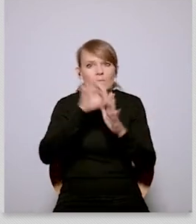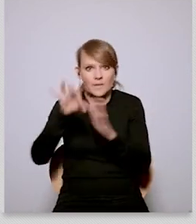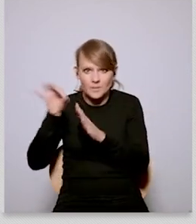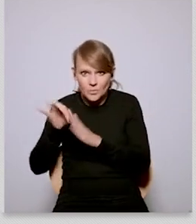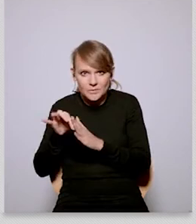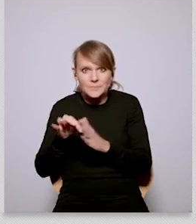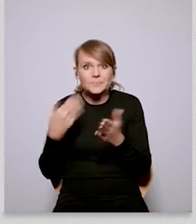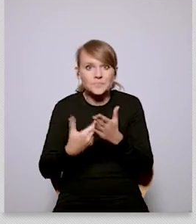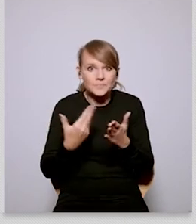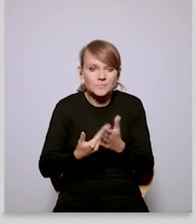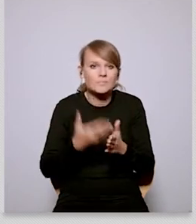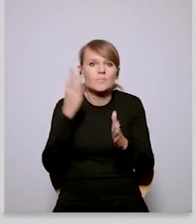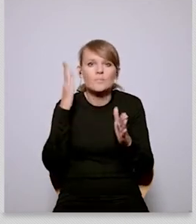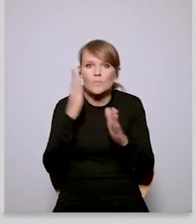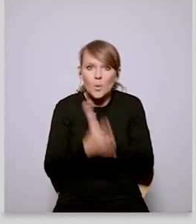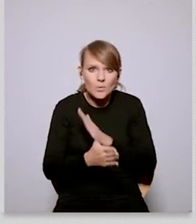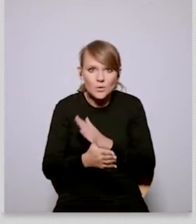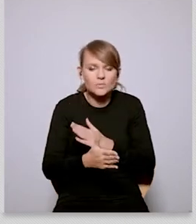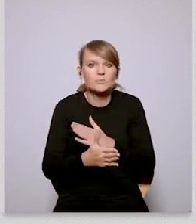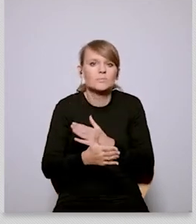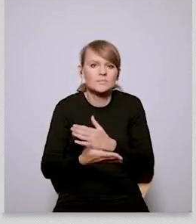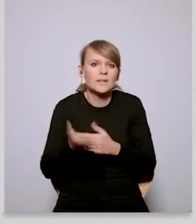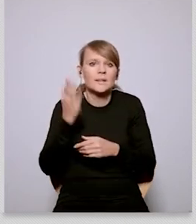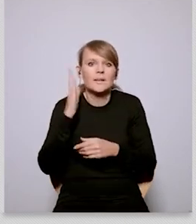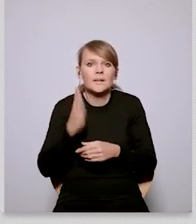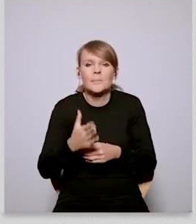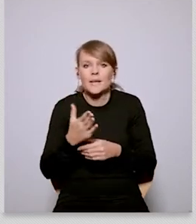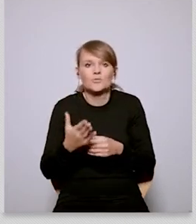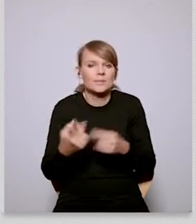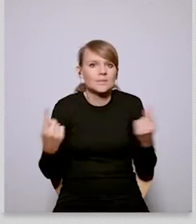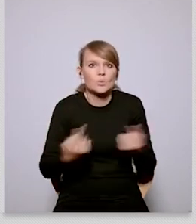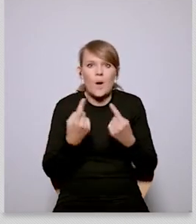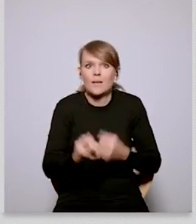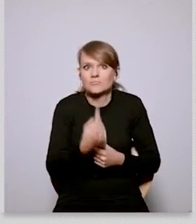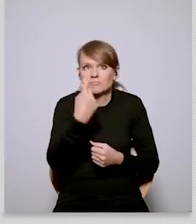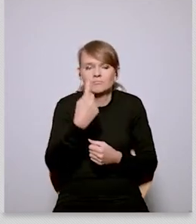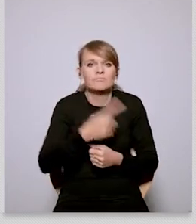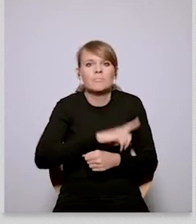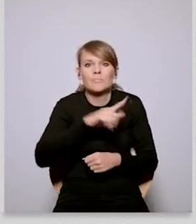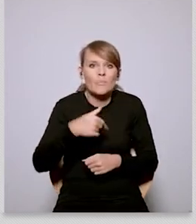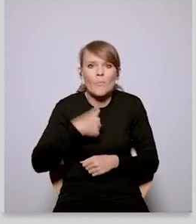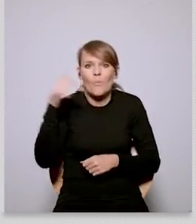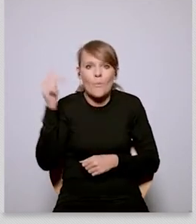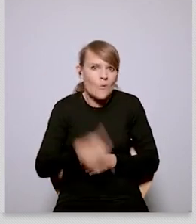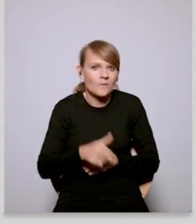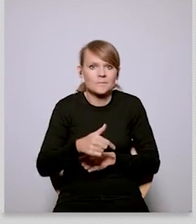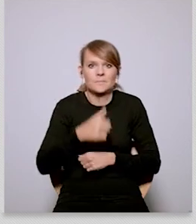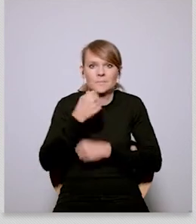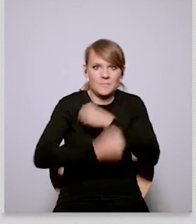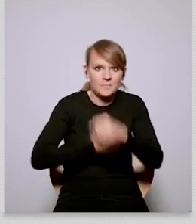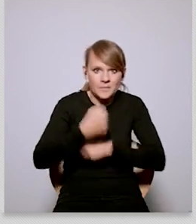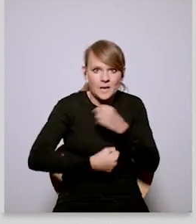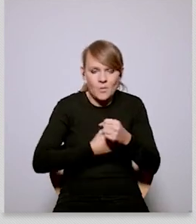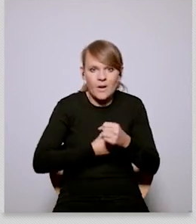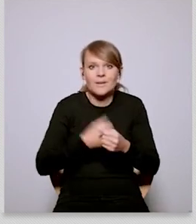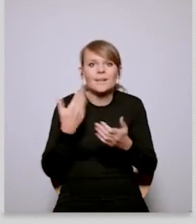that we need and the um uh and the tech relationships that we need um and and i don't think that there are many eu states um